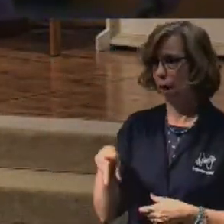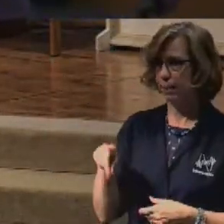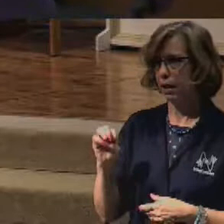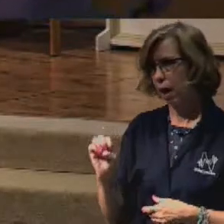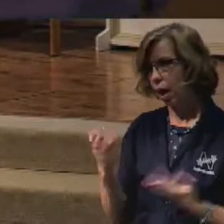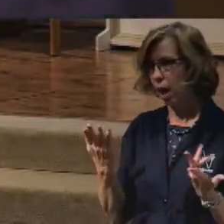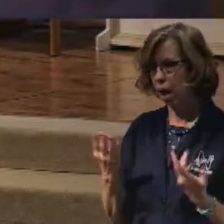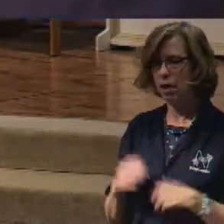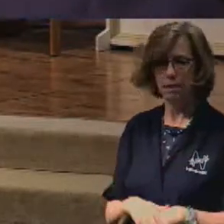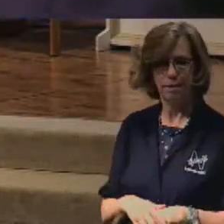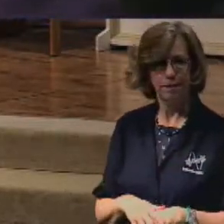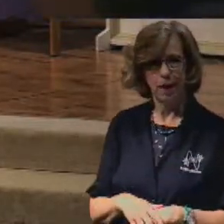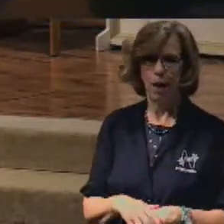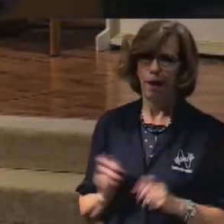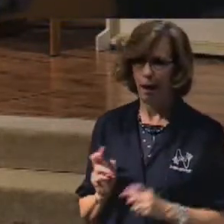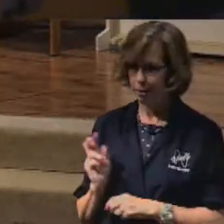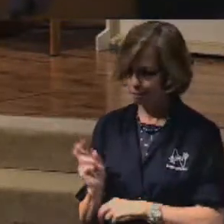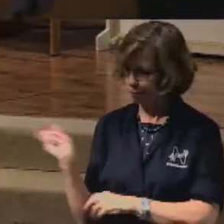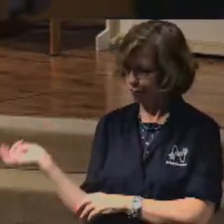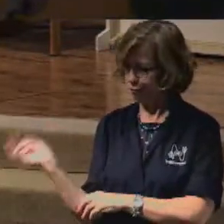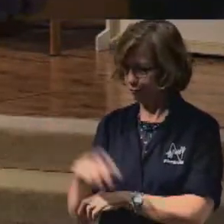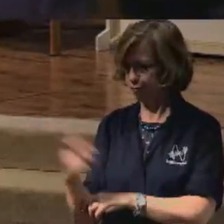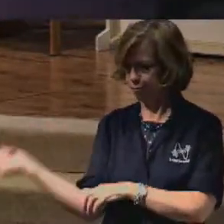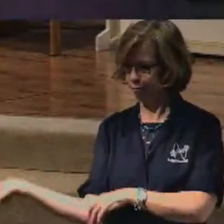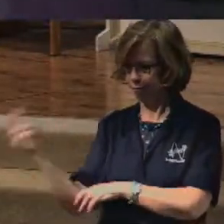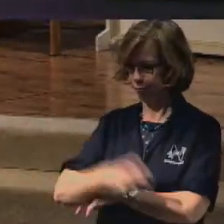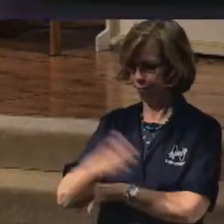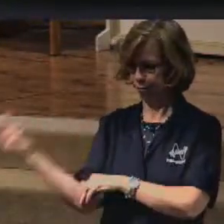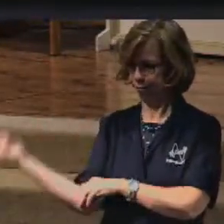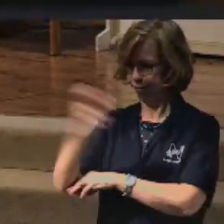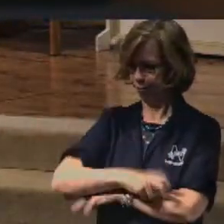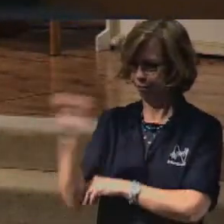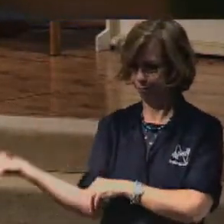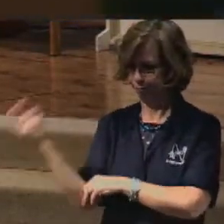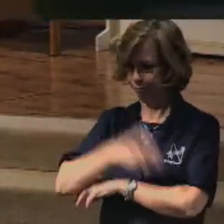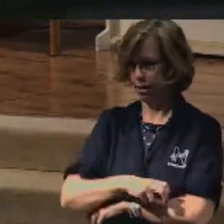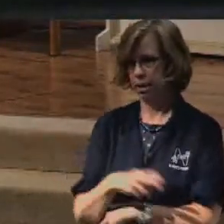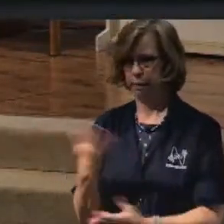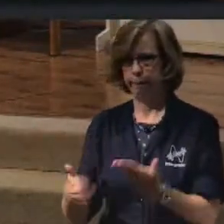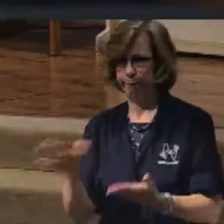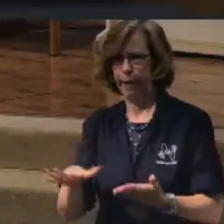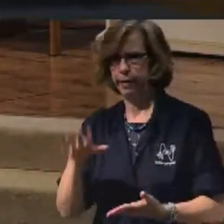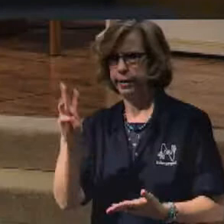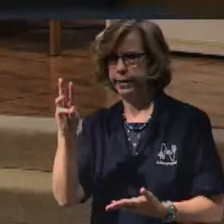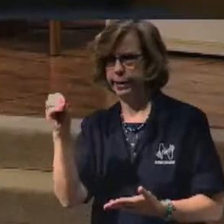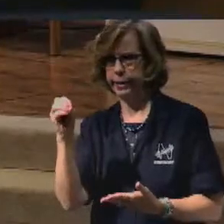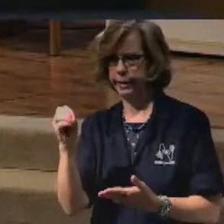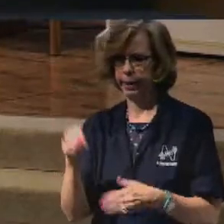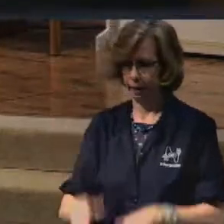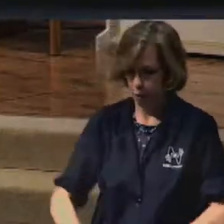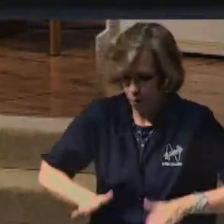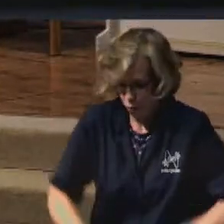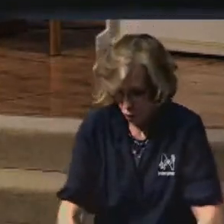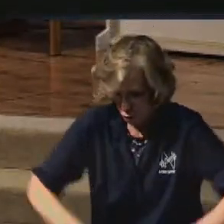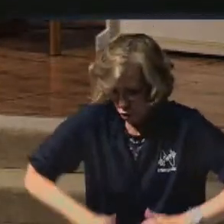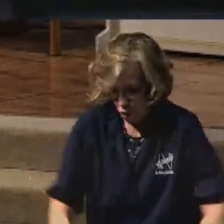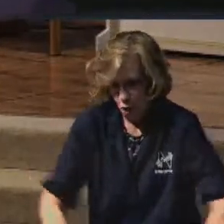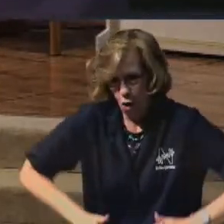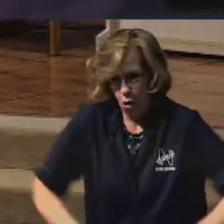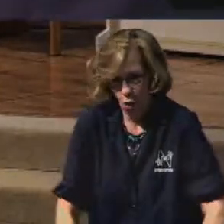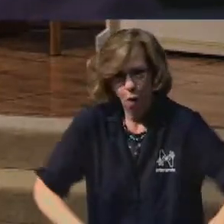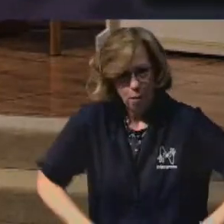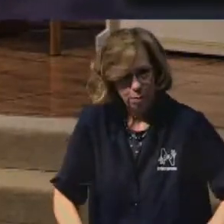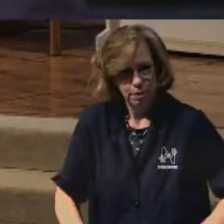and you had to do so many sit-ups in a minute and I guess 60 sit-ups in a minute and however many push-ups and all that kind of thing